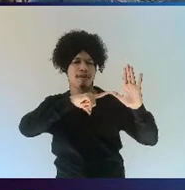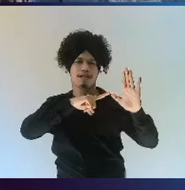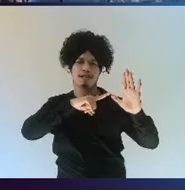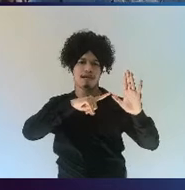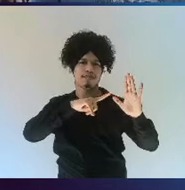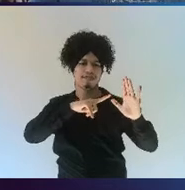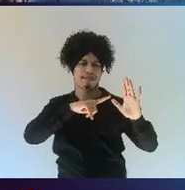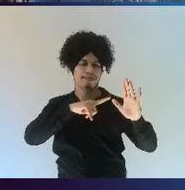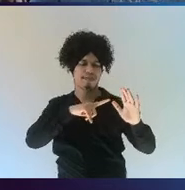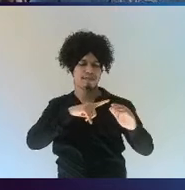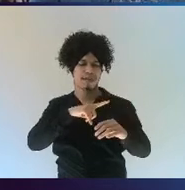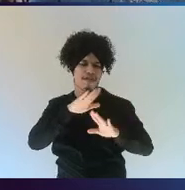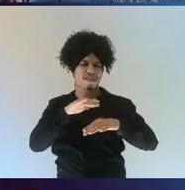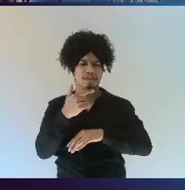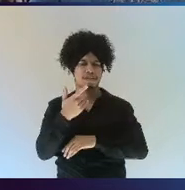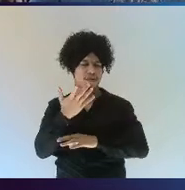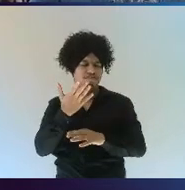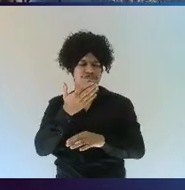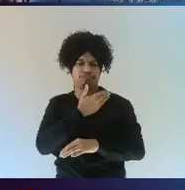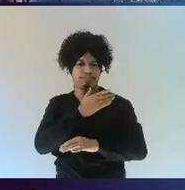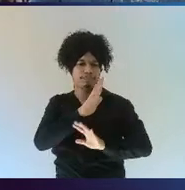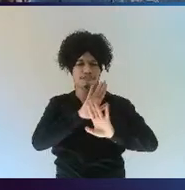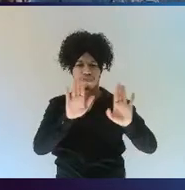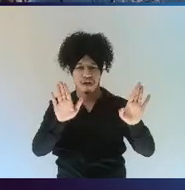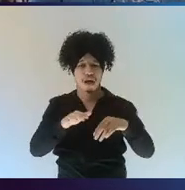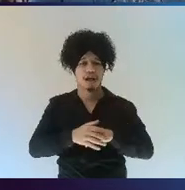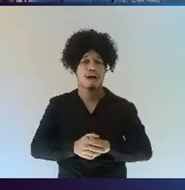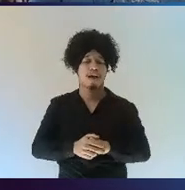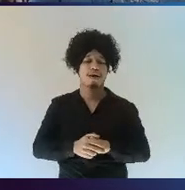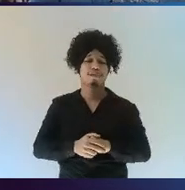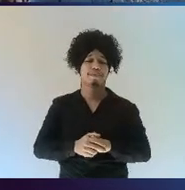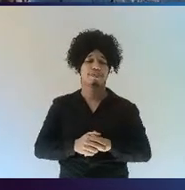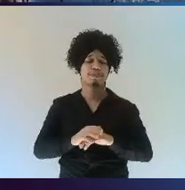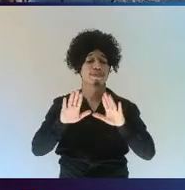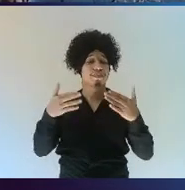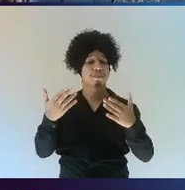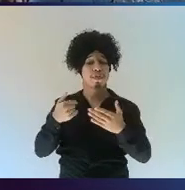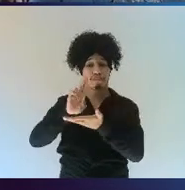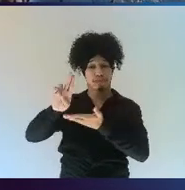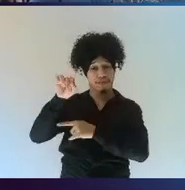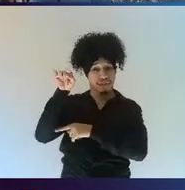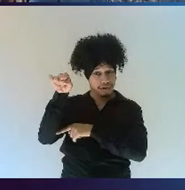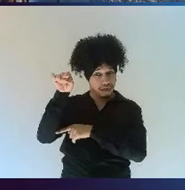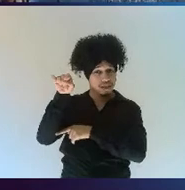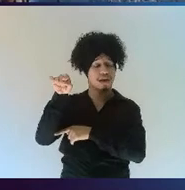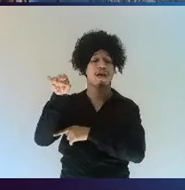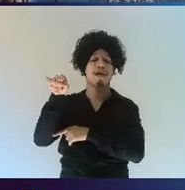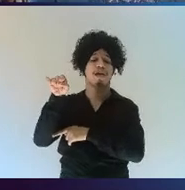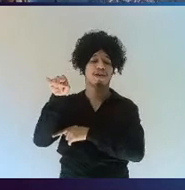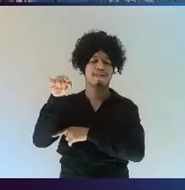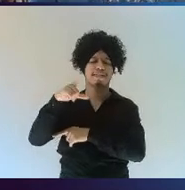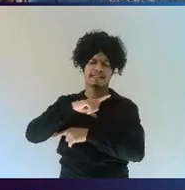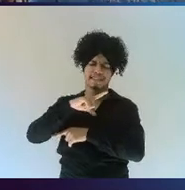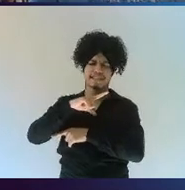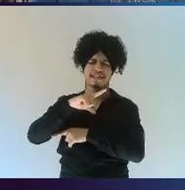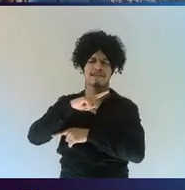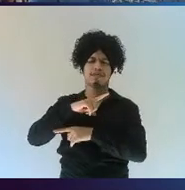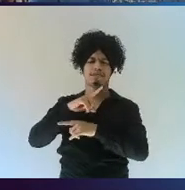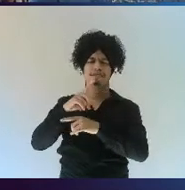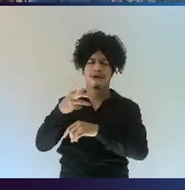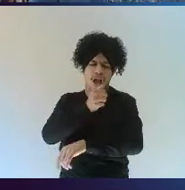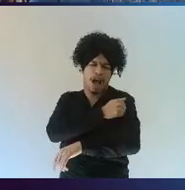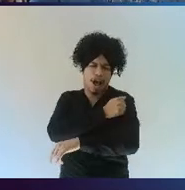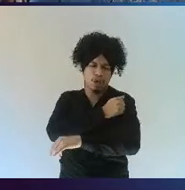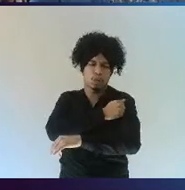case study about the Chinese university. So, at this university, they had a small number of international students, pretty